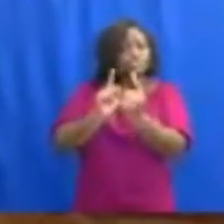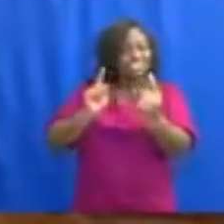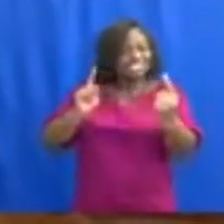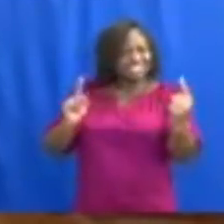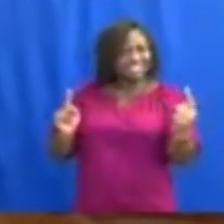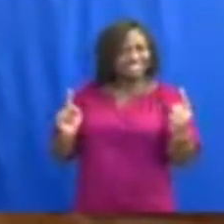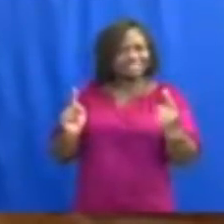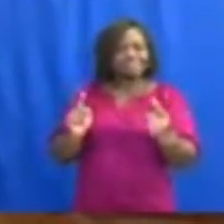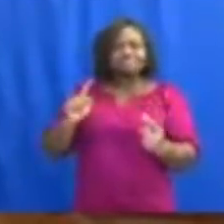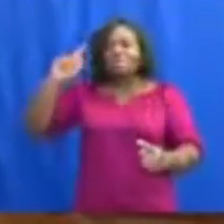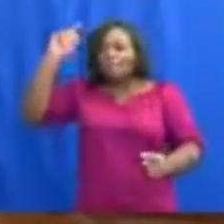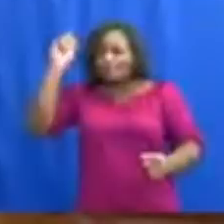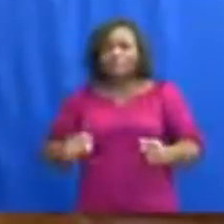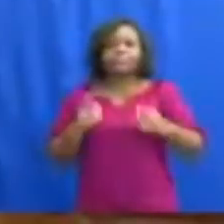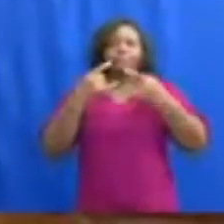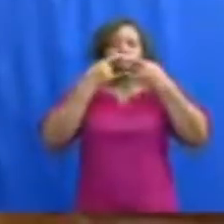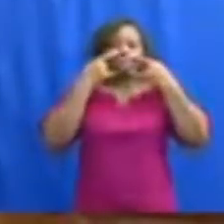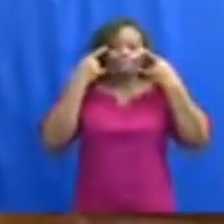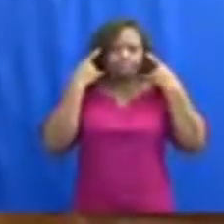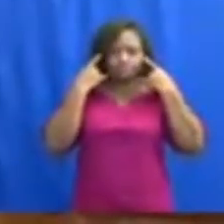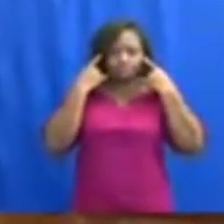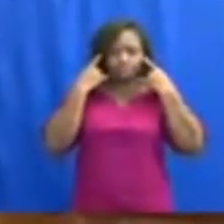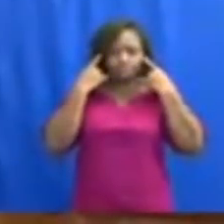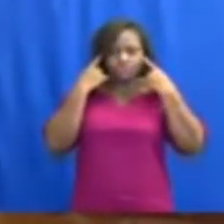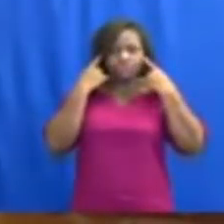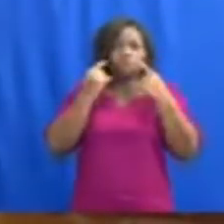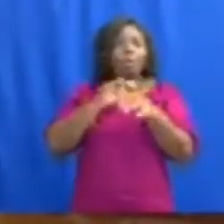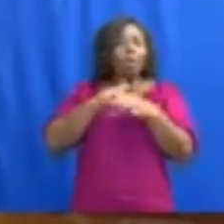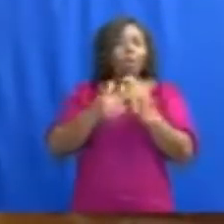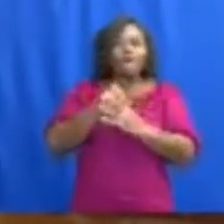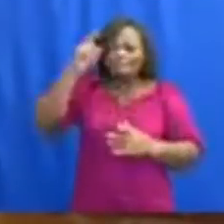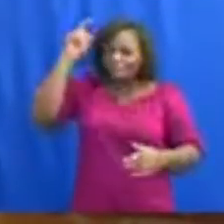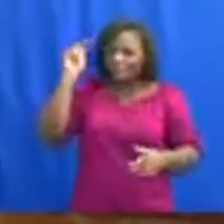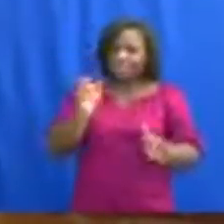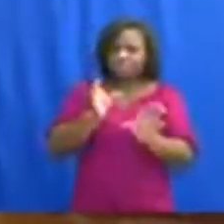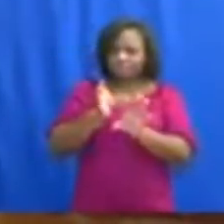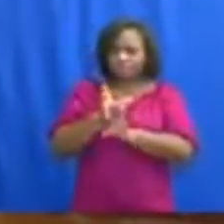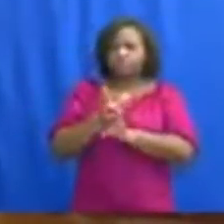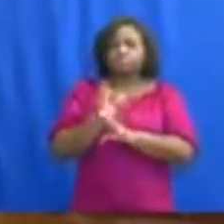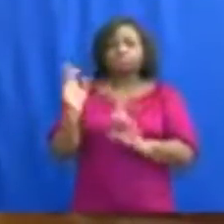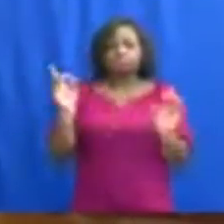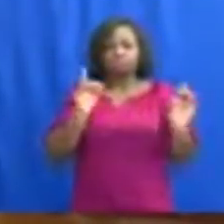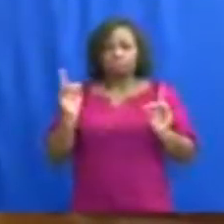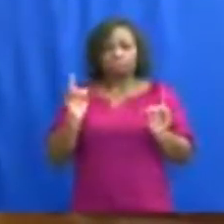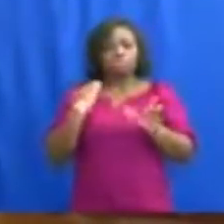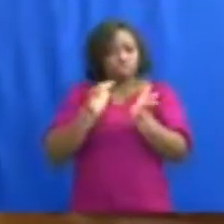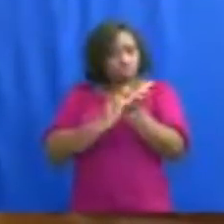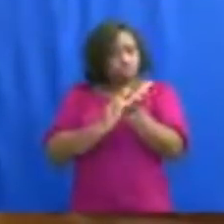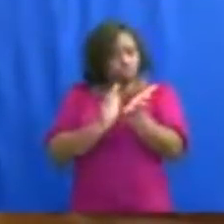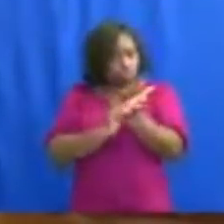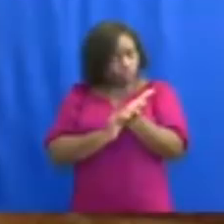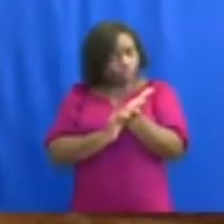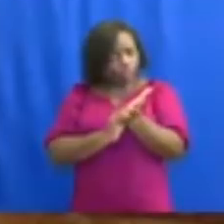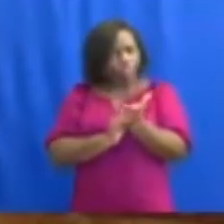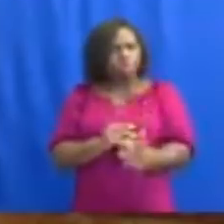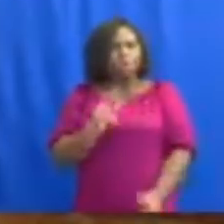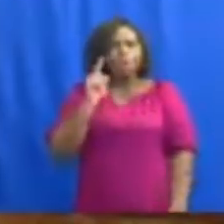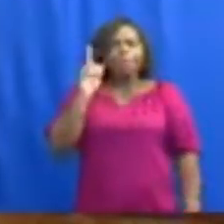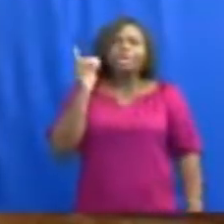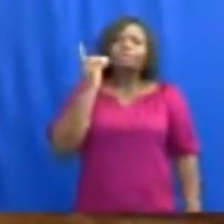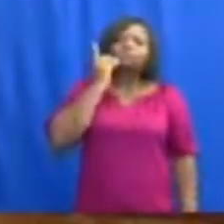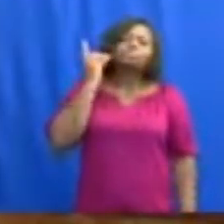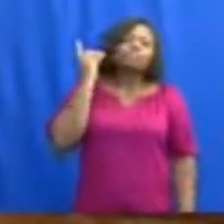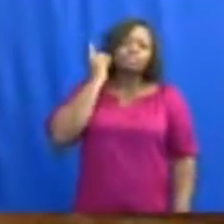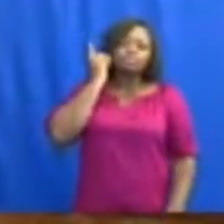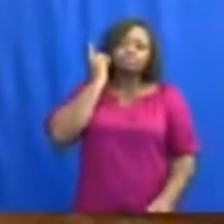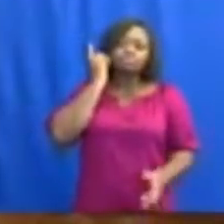the wearing of face masks are obligatory in our schools. One dormitory block in